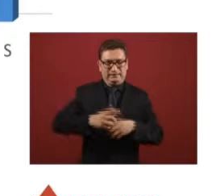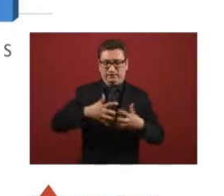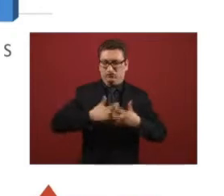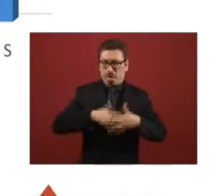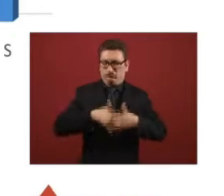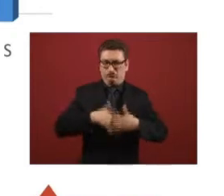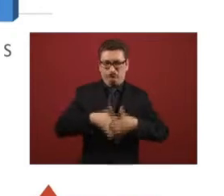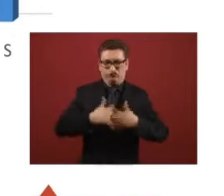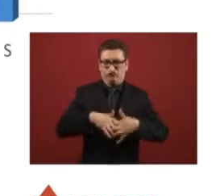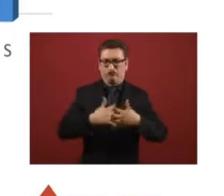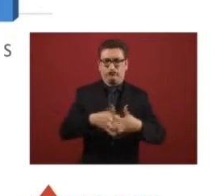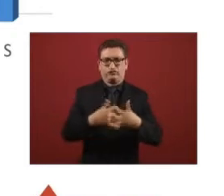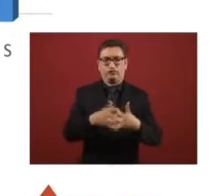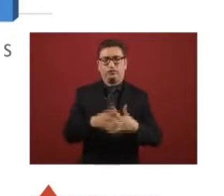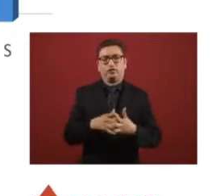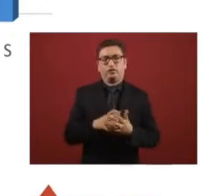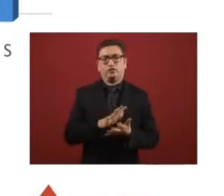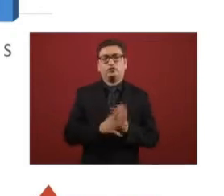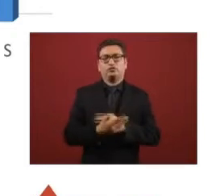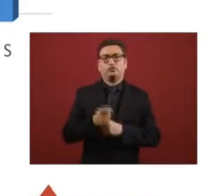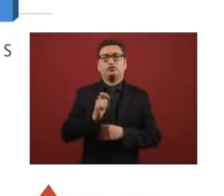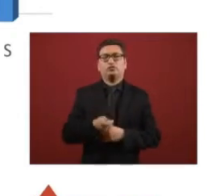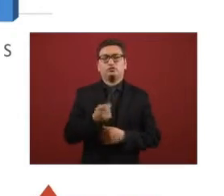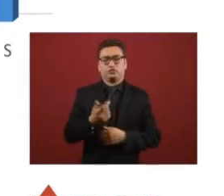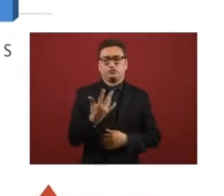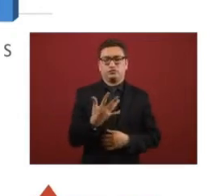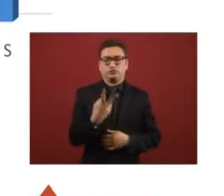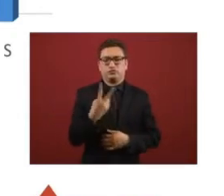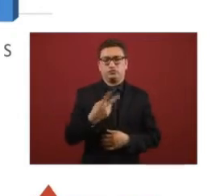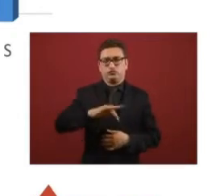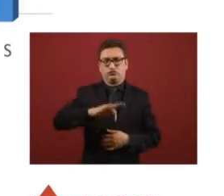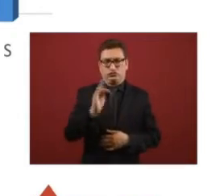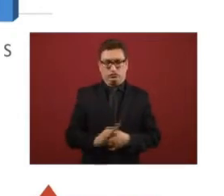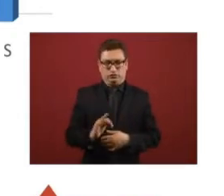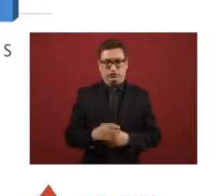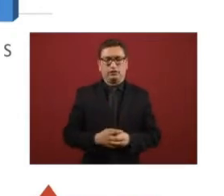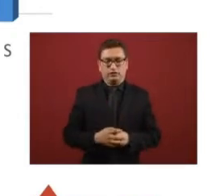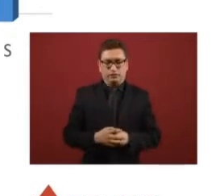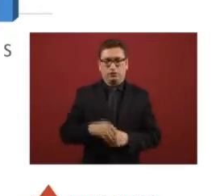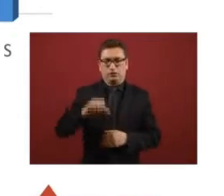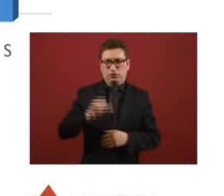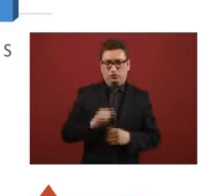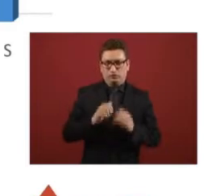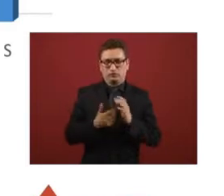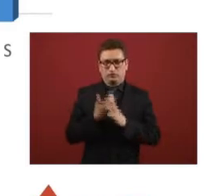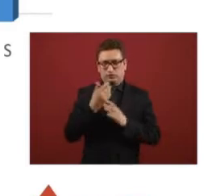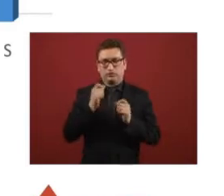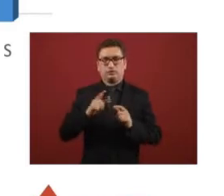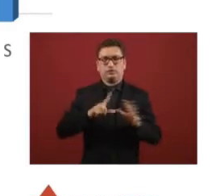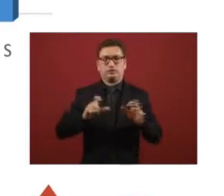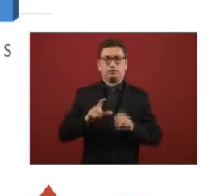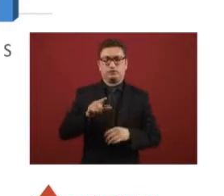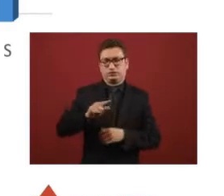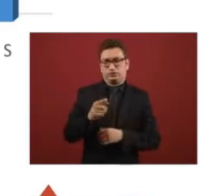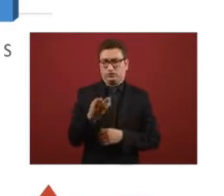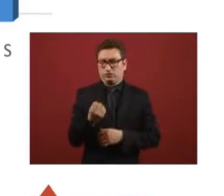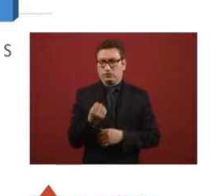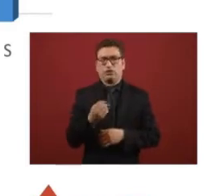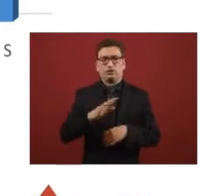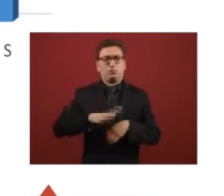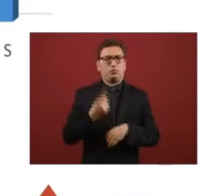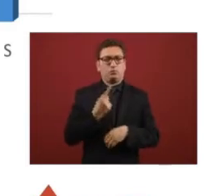814,000 barrels which is the equivalent of 52% and today we had